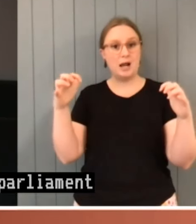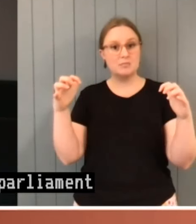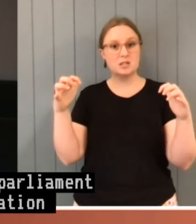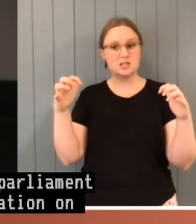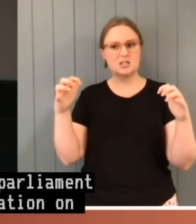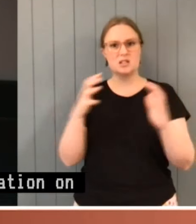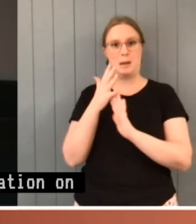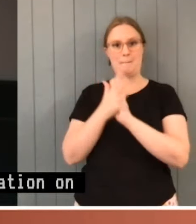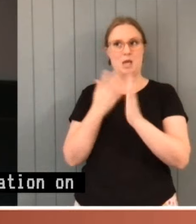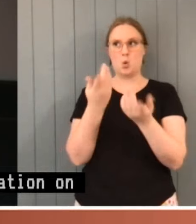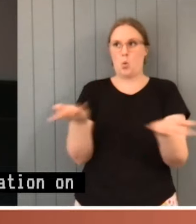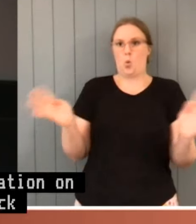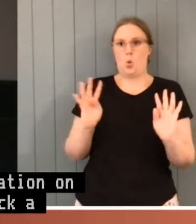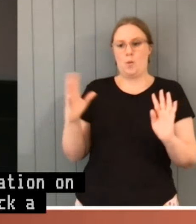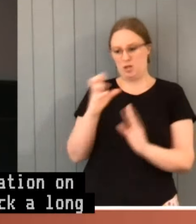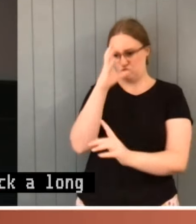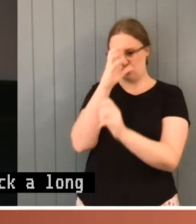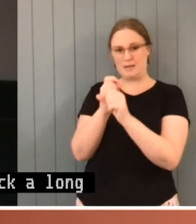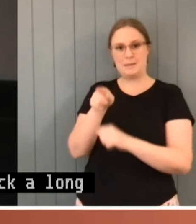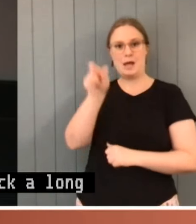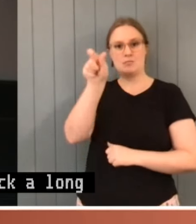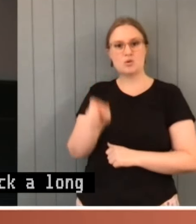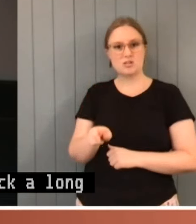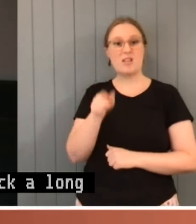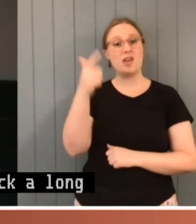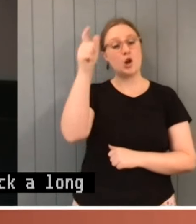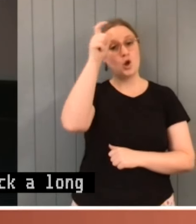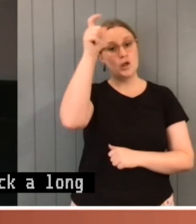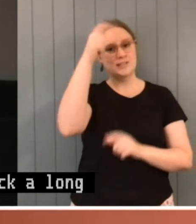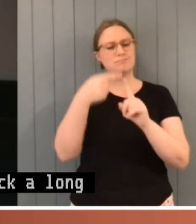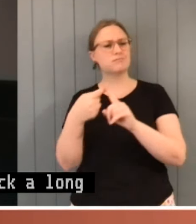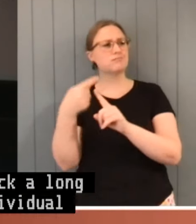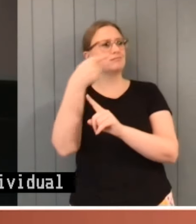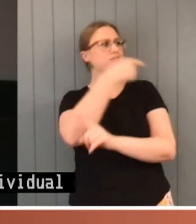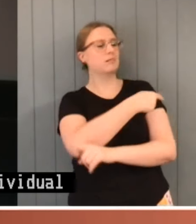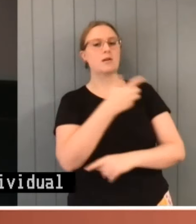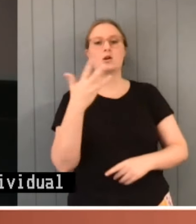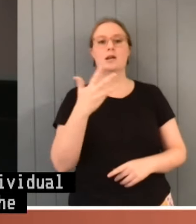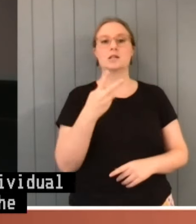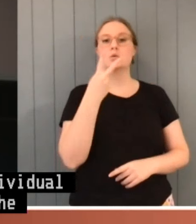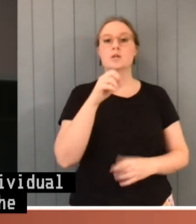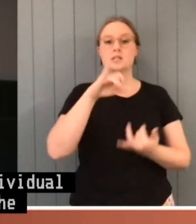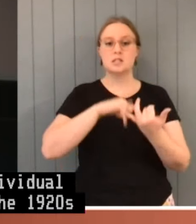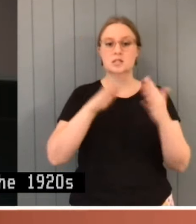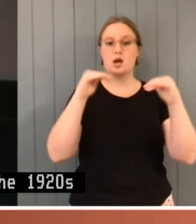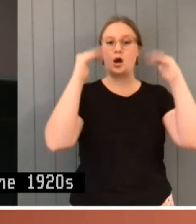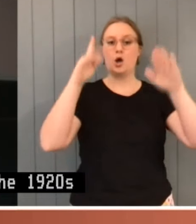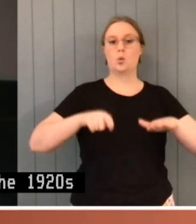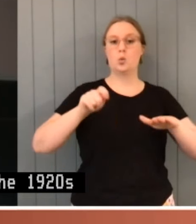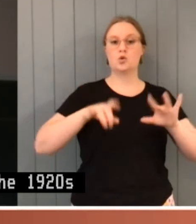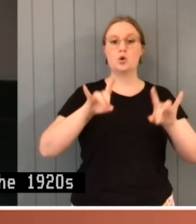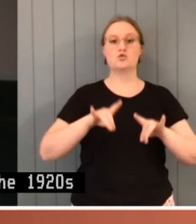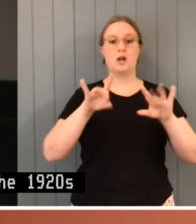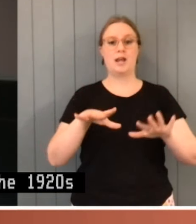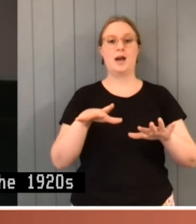It was applied to individual members of Parliament in the 1920s by the High Court of Australia in two cases. One